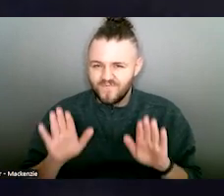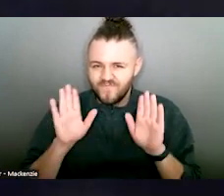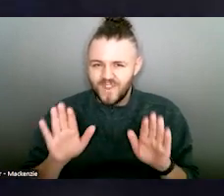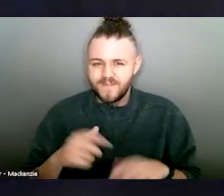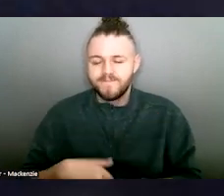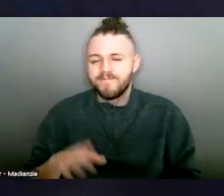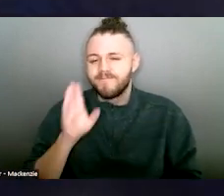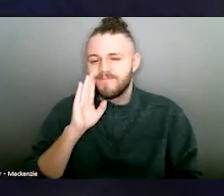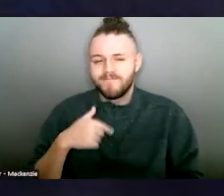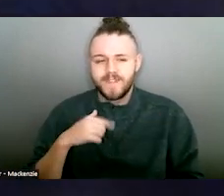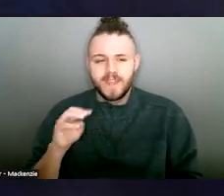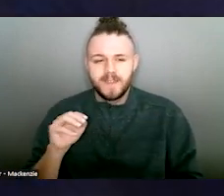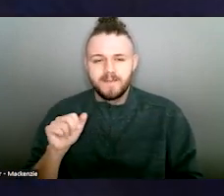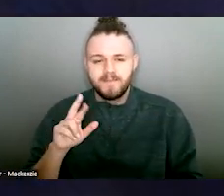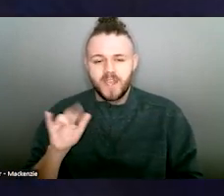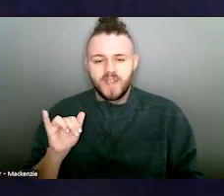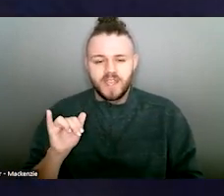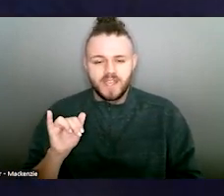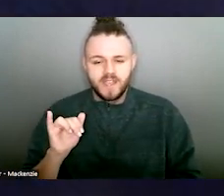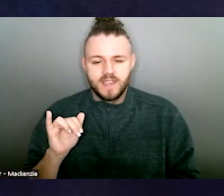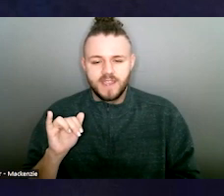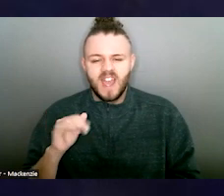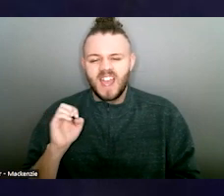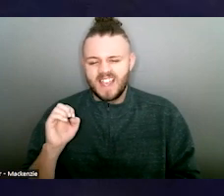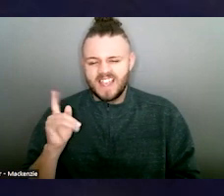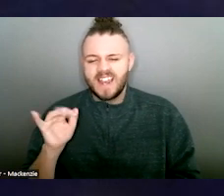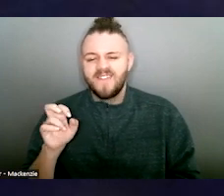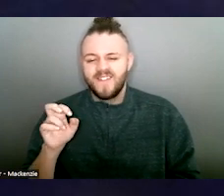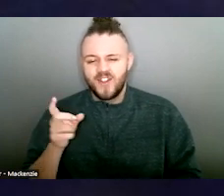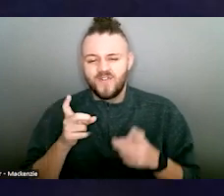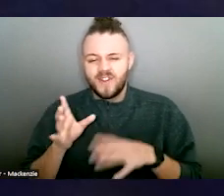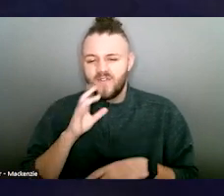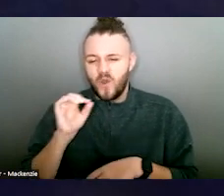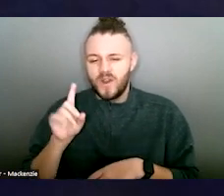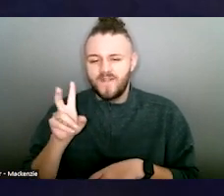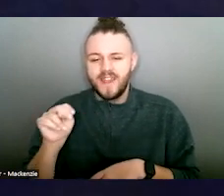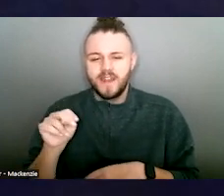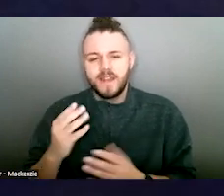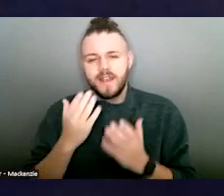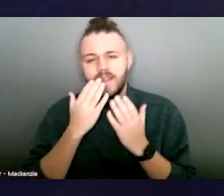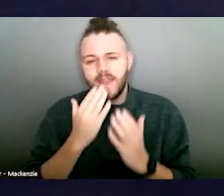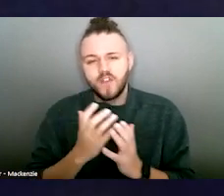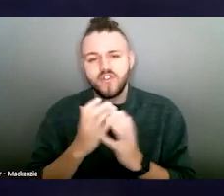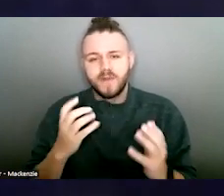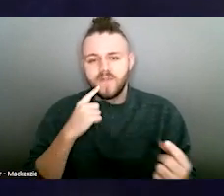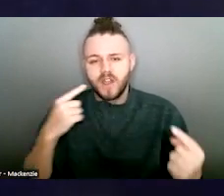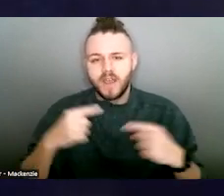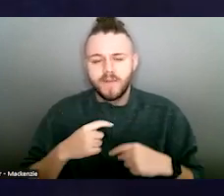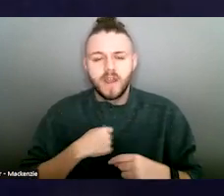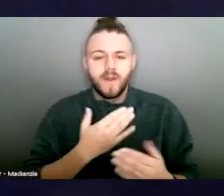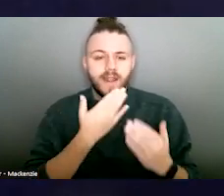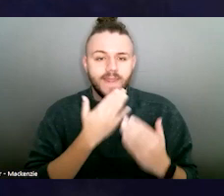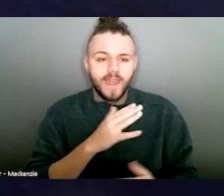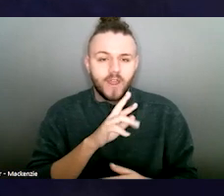My name is Marita Gordy. I'm the executive director of ODVN. Thank you so much for being here today. I want to thank Leader